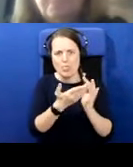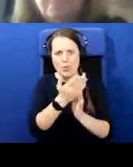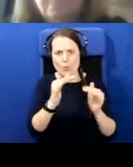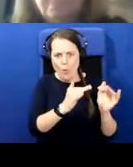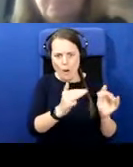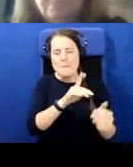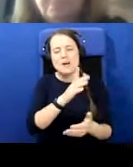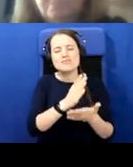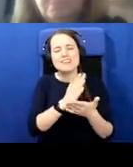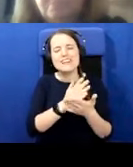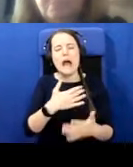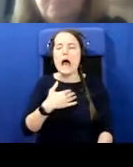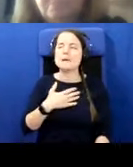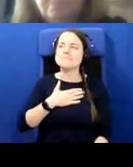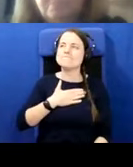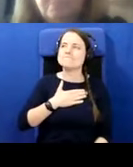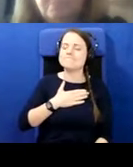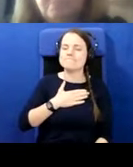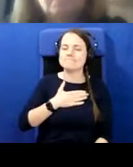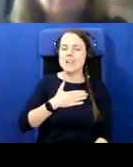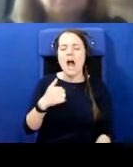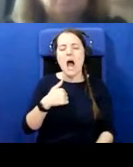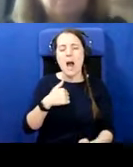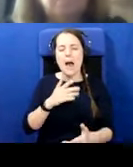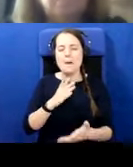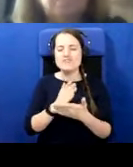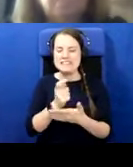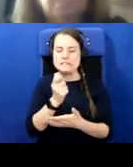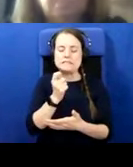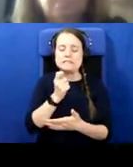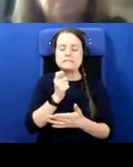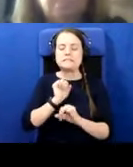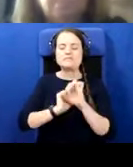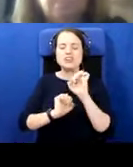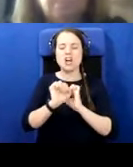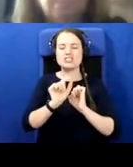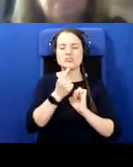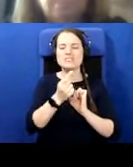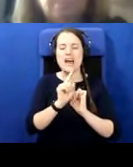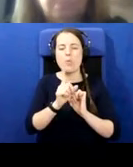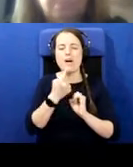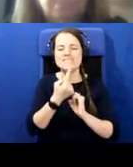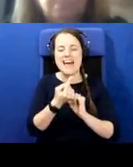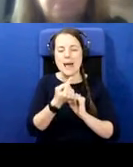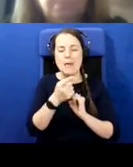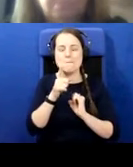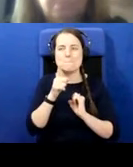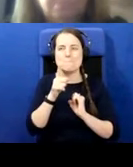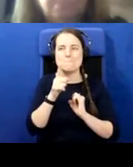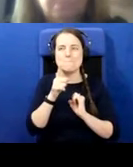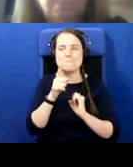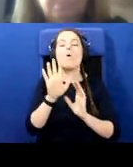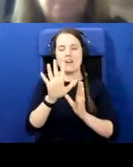really, I, I, I, I'm very hesitant to say what I've just said, but I'll put it like